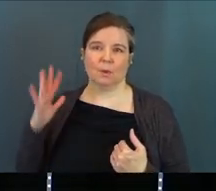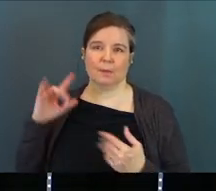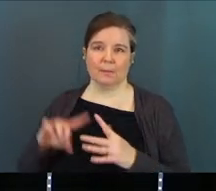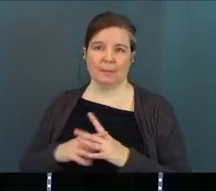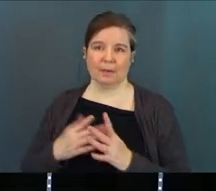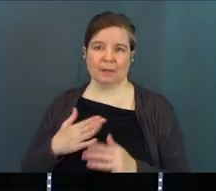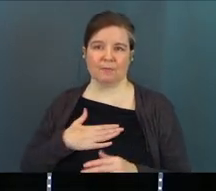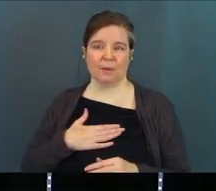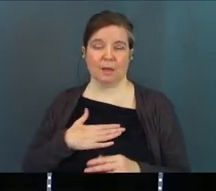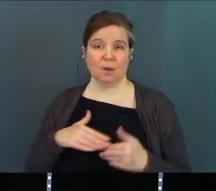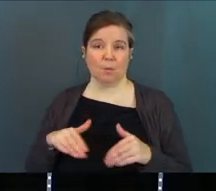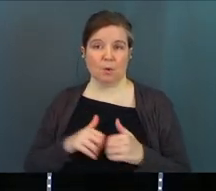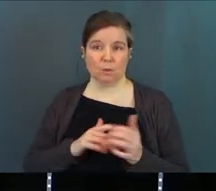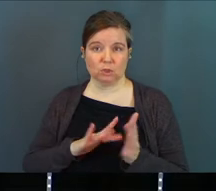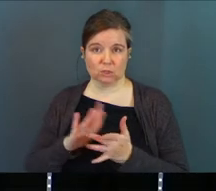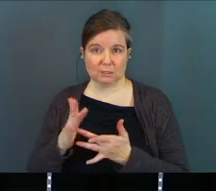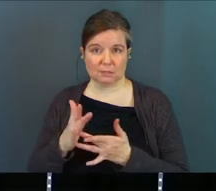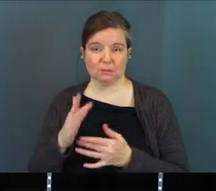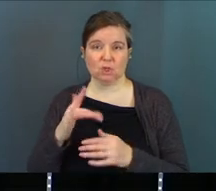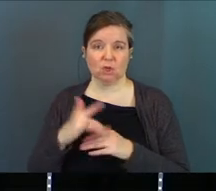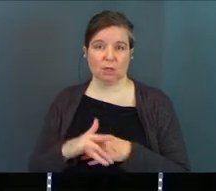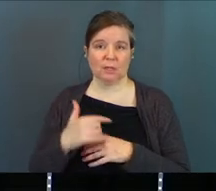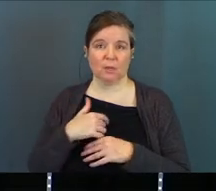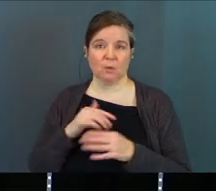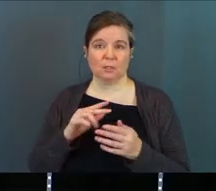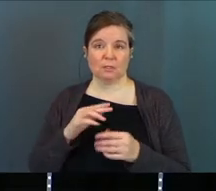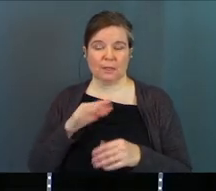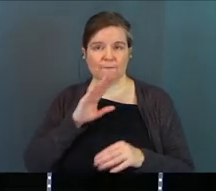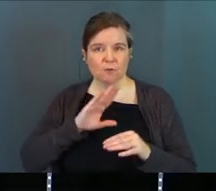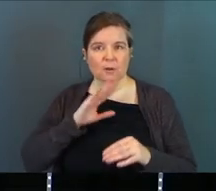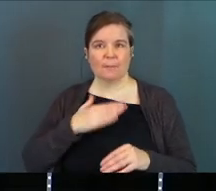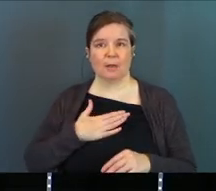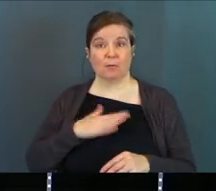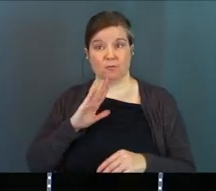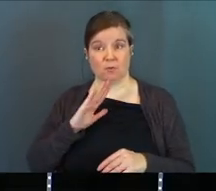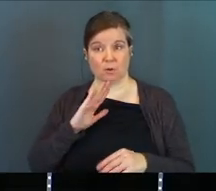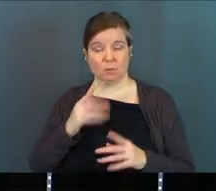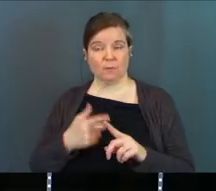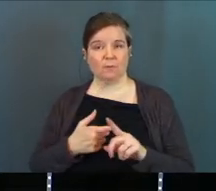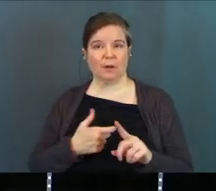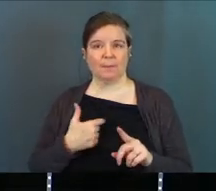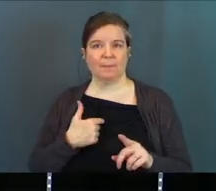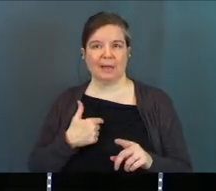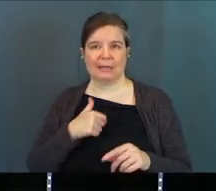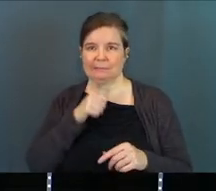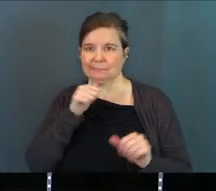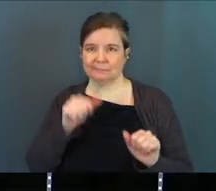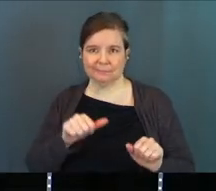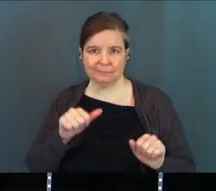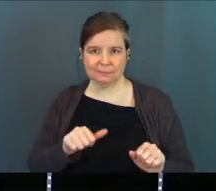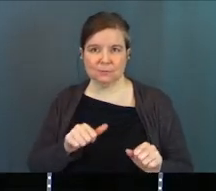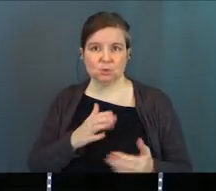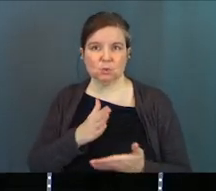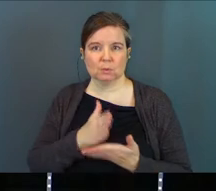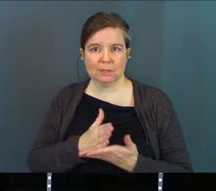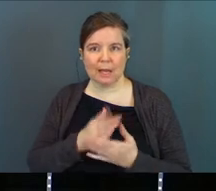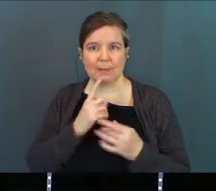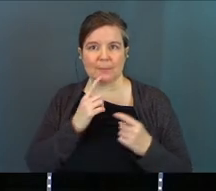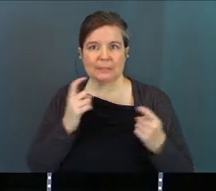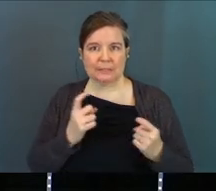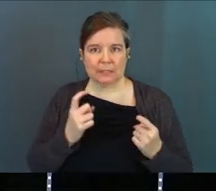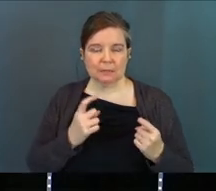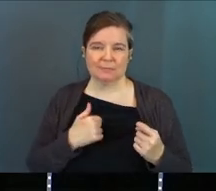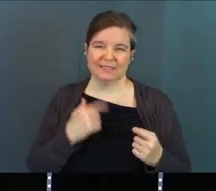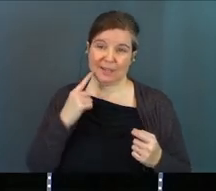in the beginning of my walk with Jesus, early on, there was a frustration of mine, and my frustration came from my inability to stop sinning.